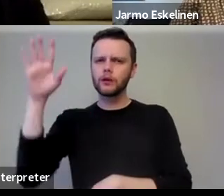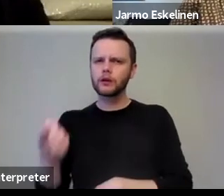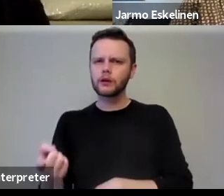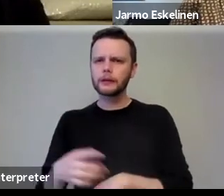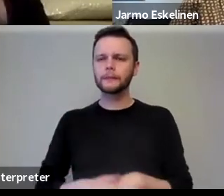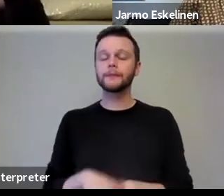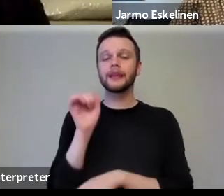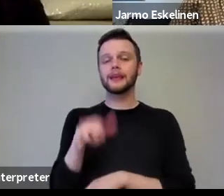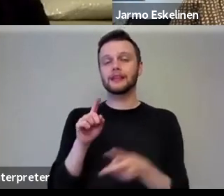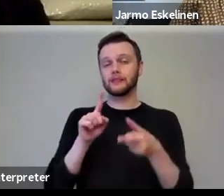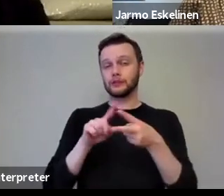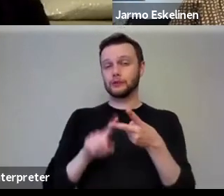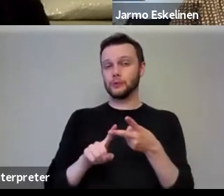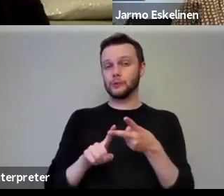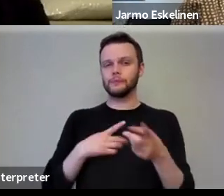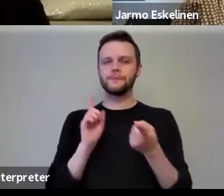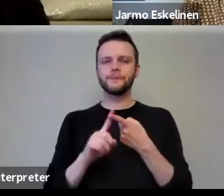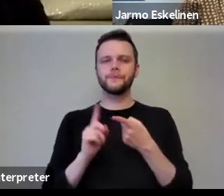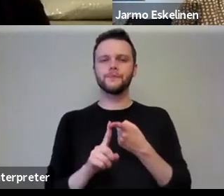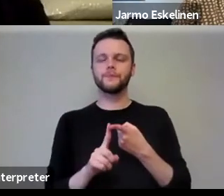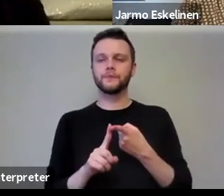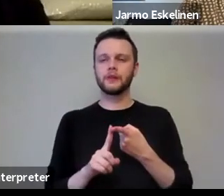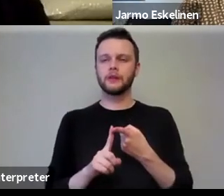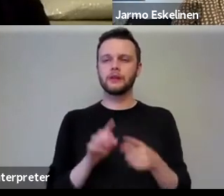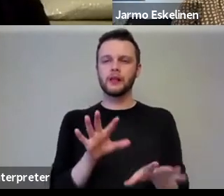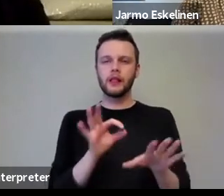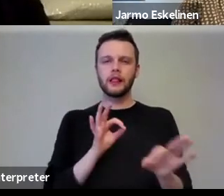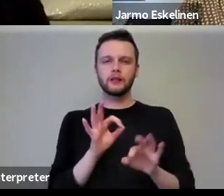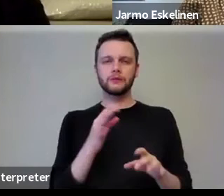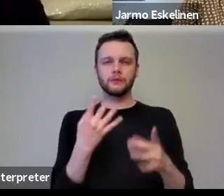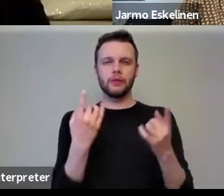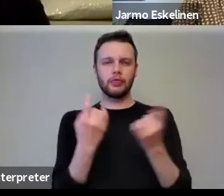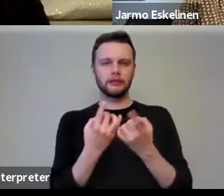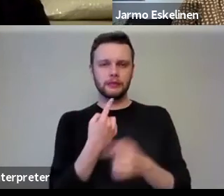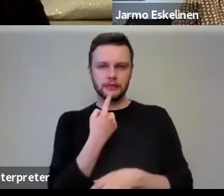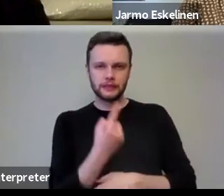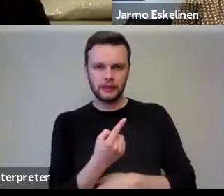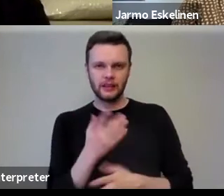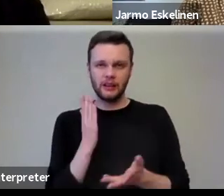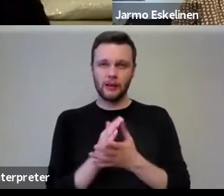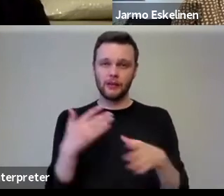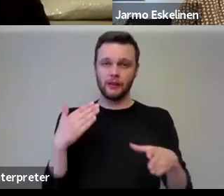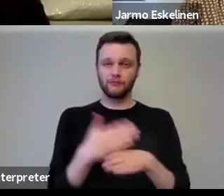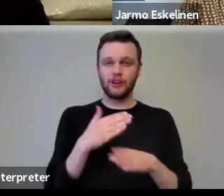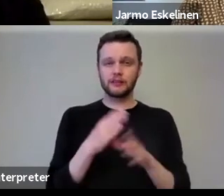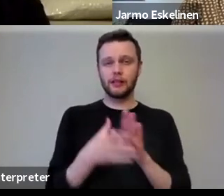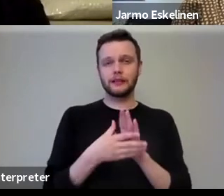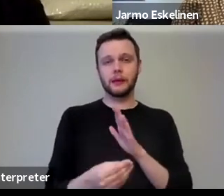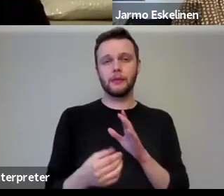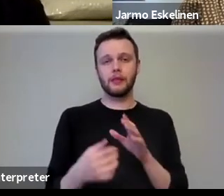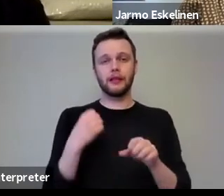I've actually got two points. The first one's picking up on some of the things that have just been said, it's a very practical example in Glasgow